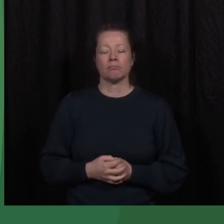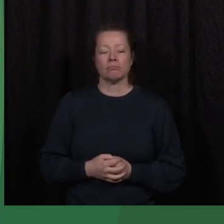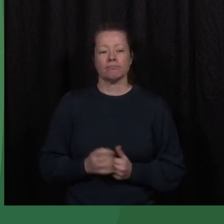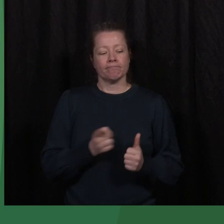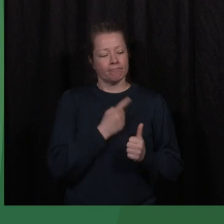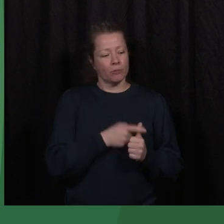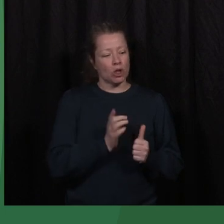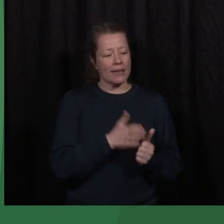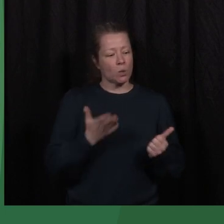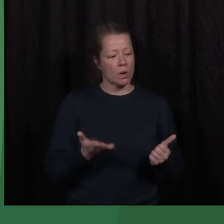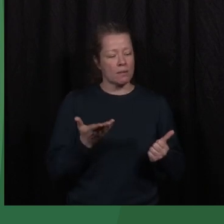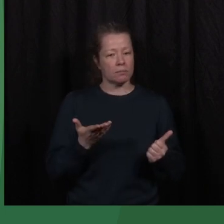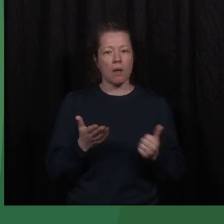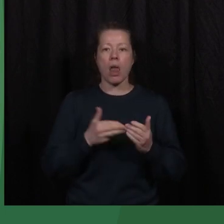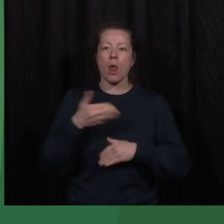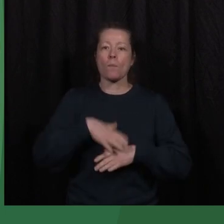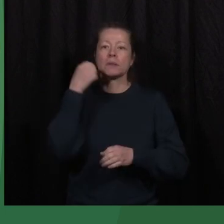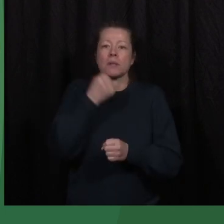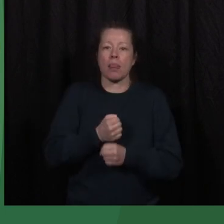The first story is about truth.